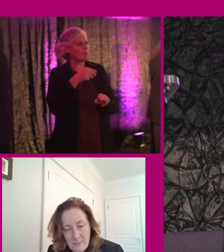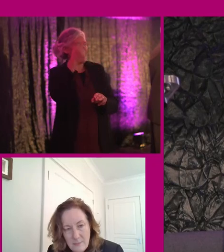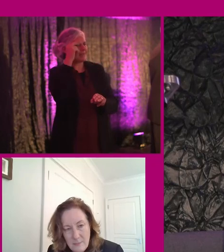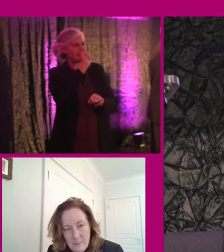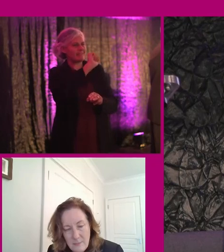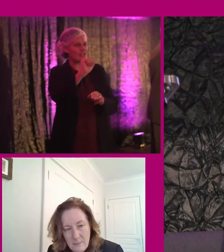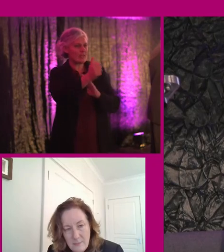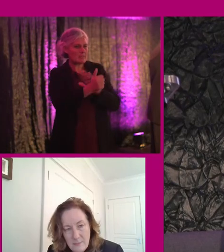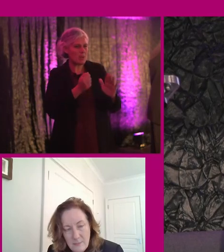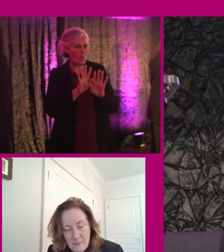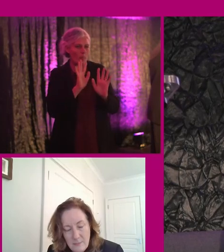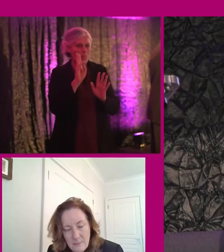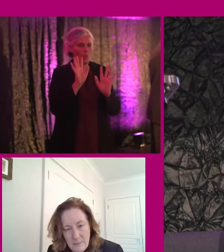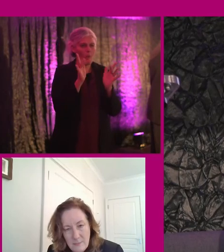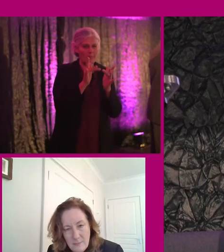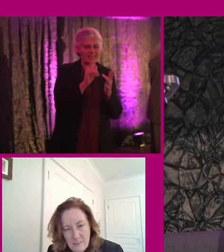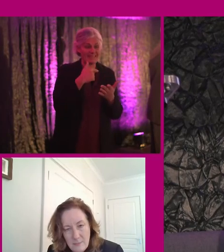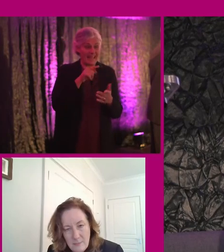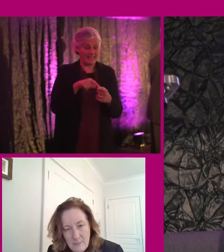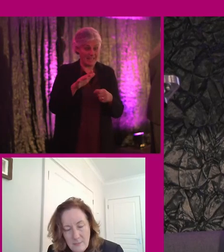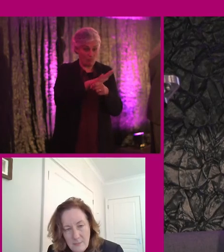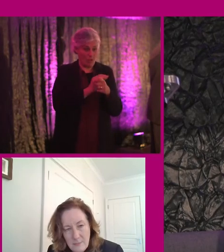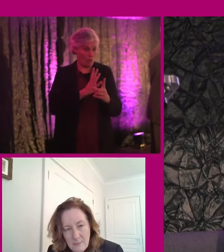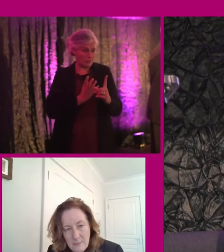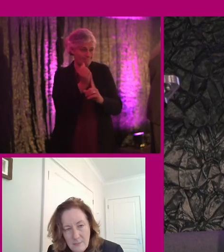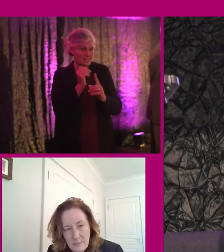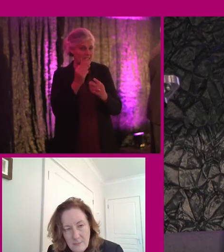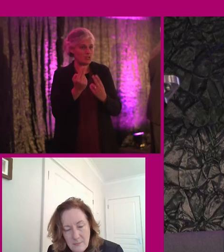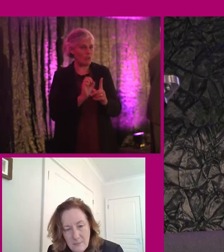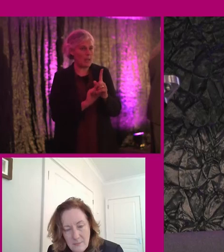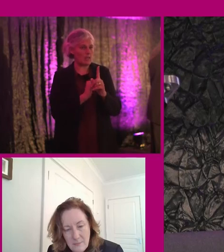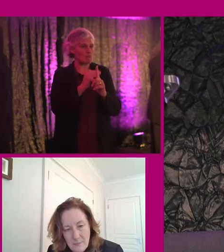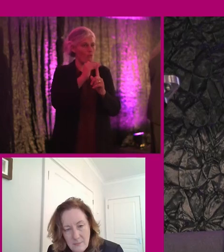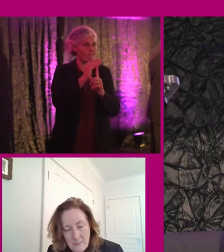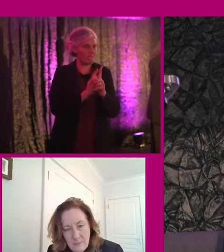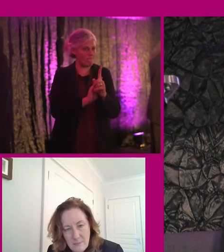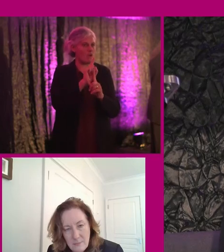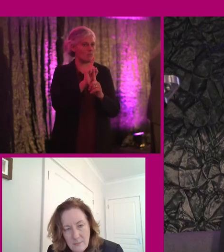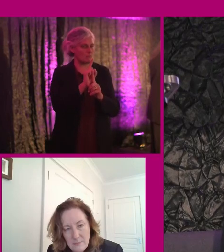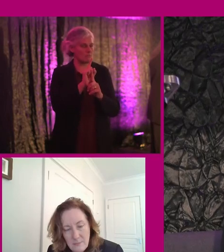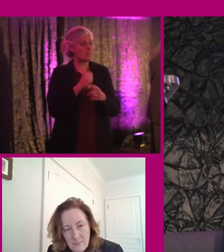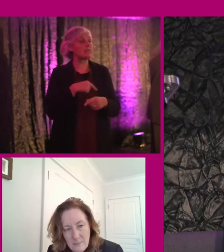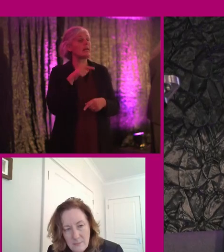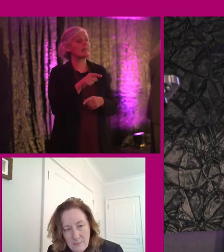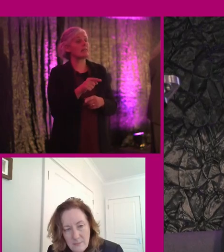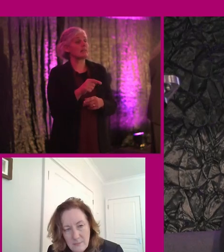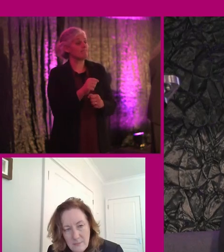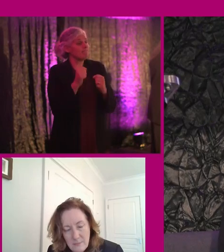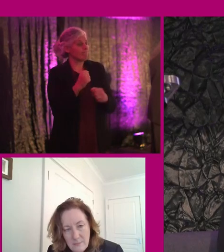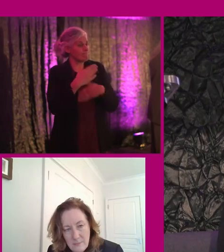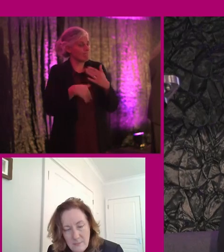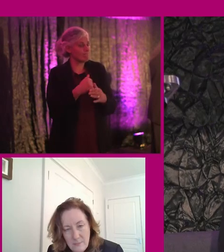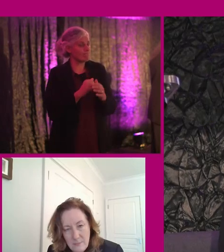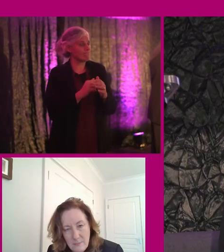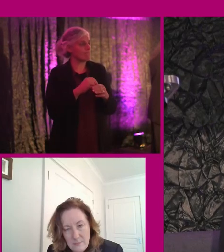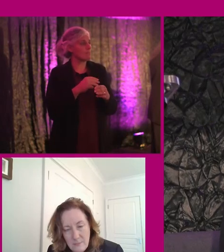website and the key areas to tackle. In terms of compliance, the enforcement mechanism for